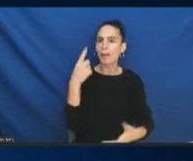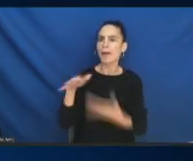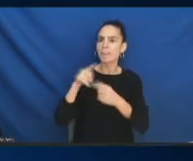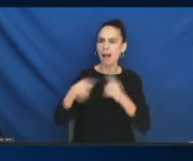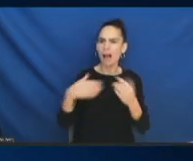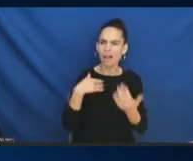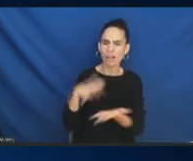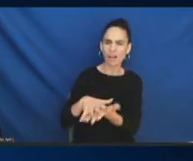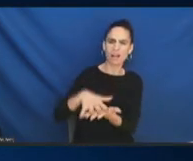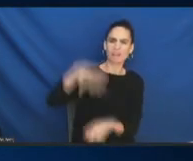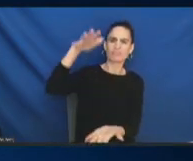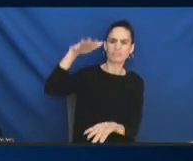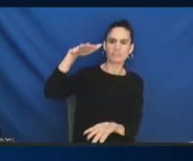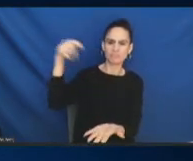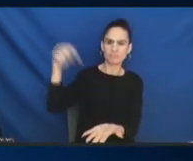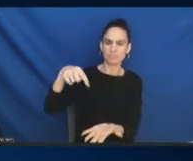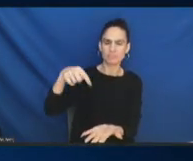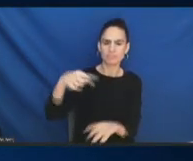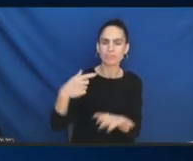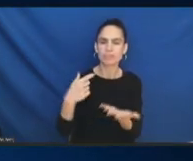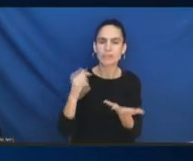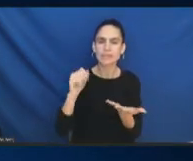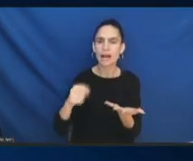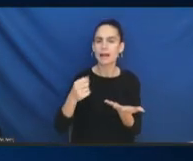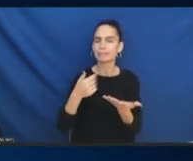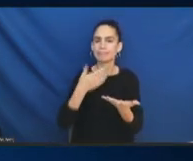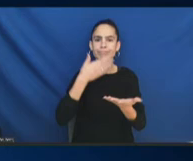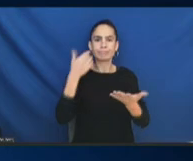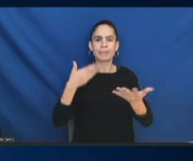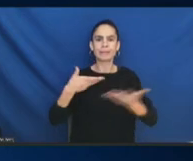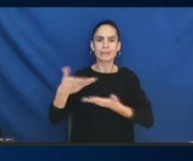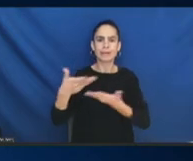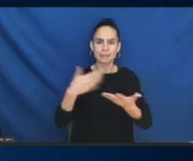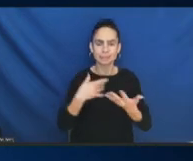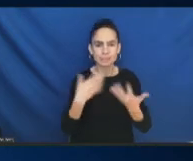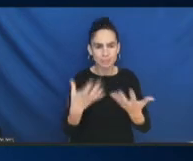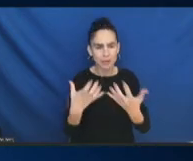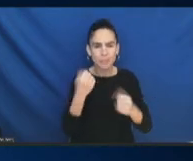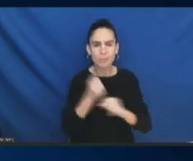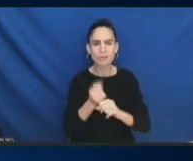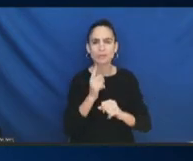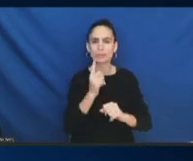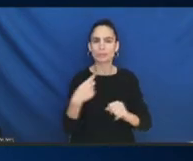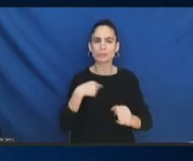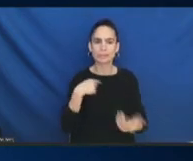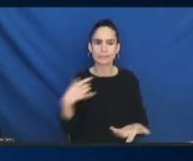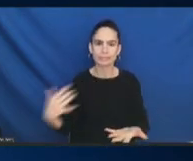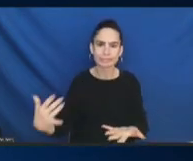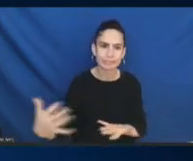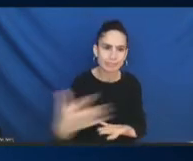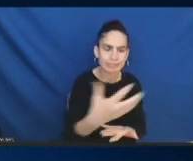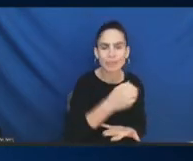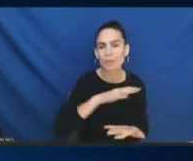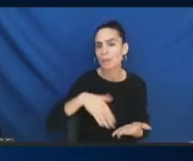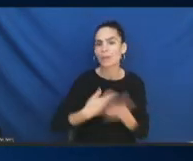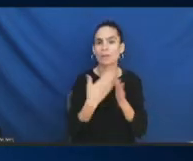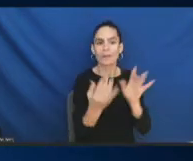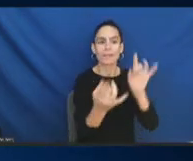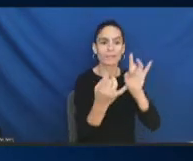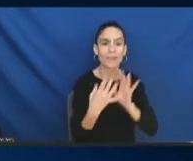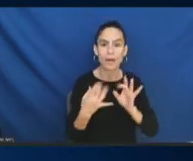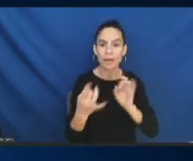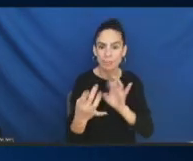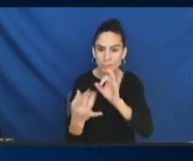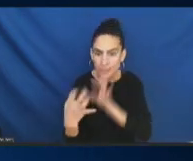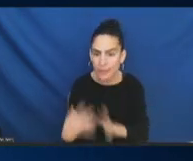actually engage in. But I wanted to make sure we get your feedback, and let's have a little discussion about it, because I think